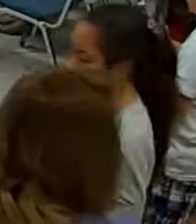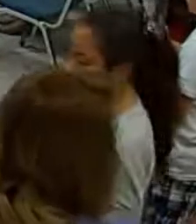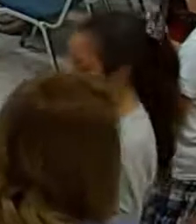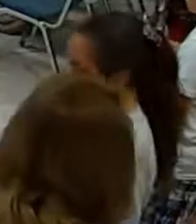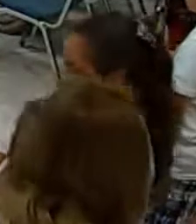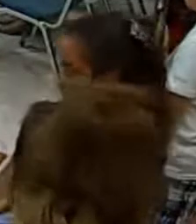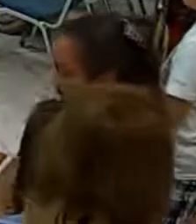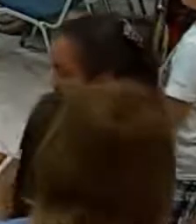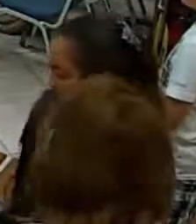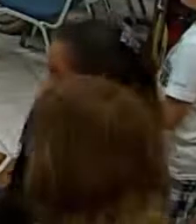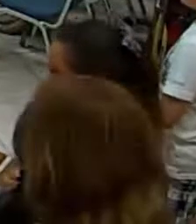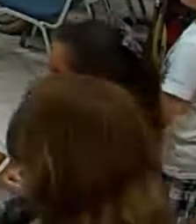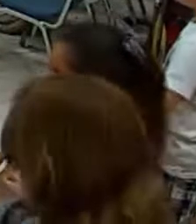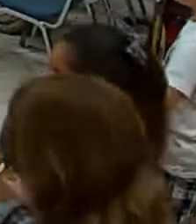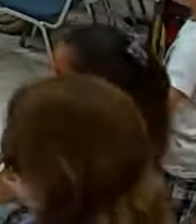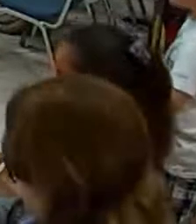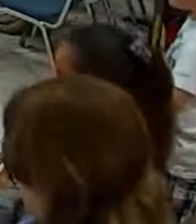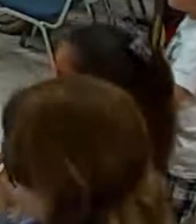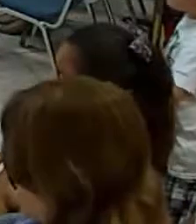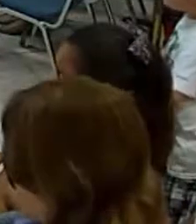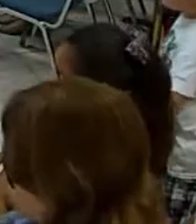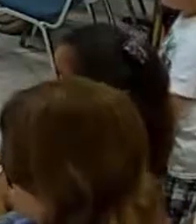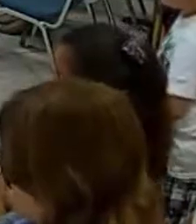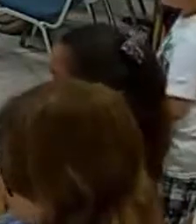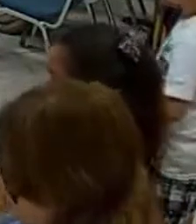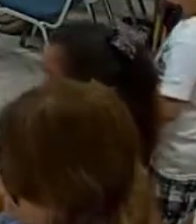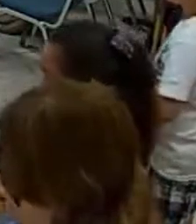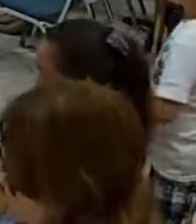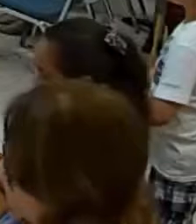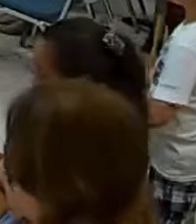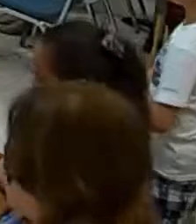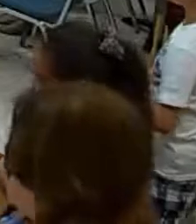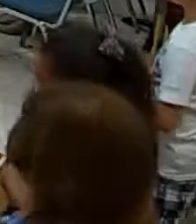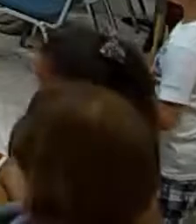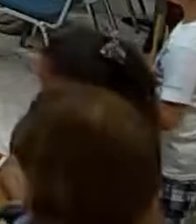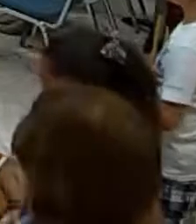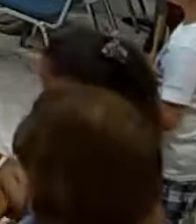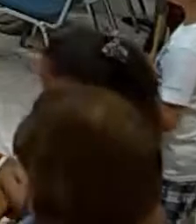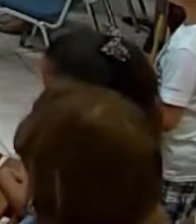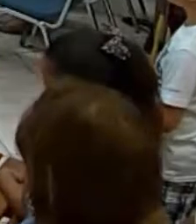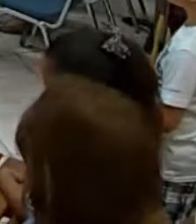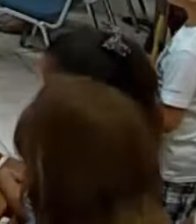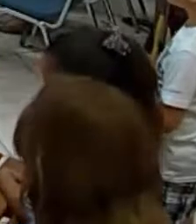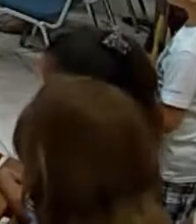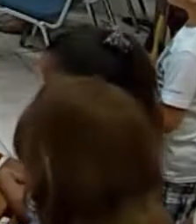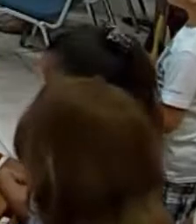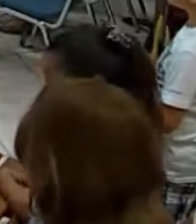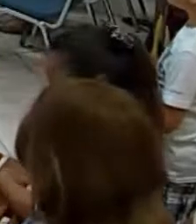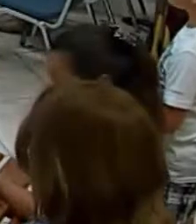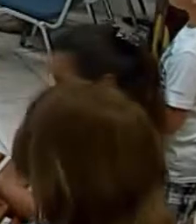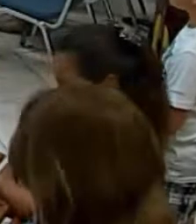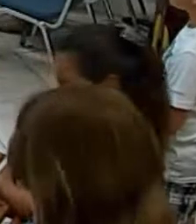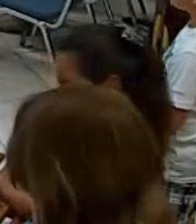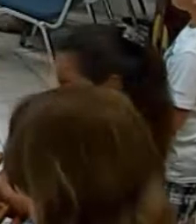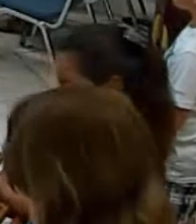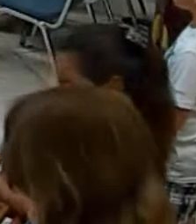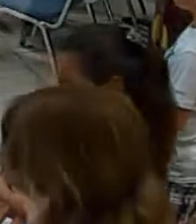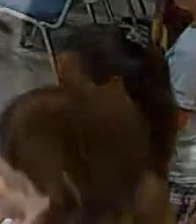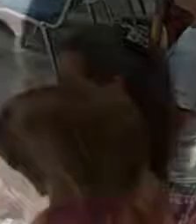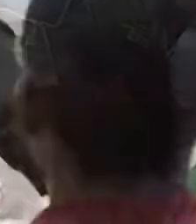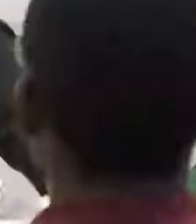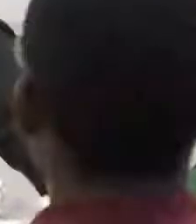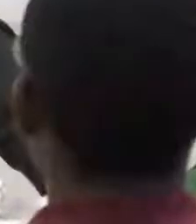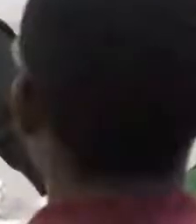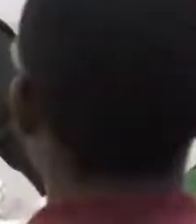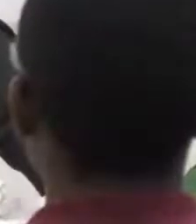us. Thanks to, we praise the Lord for this. Let us finish the service with joy. Praise the name of the Lord. Because